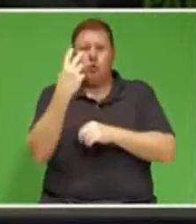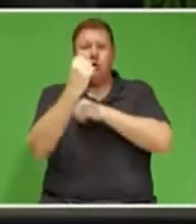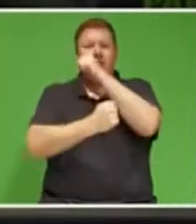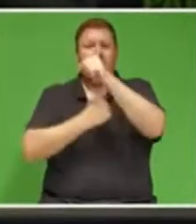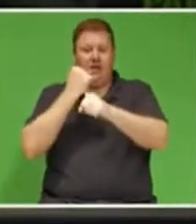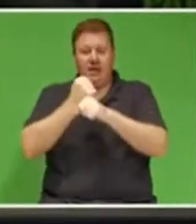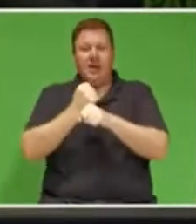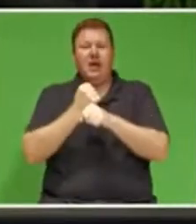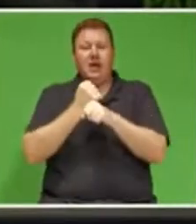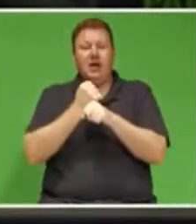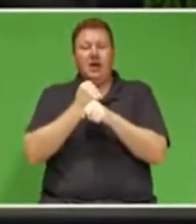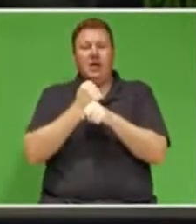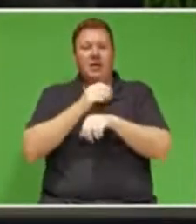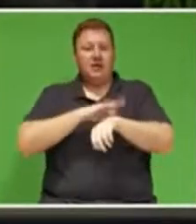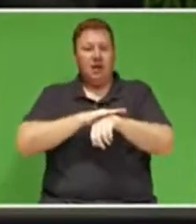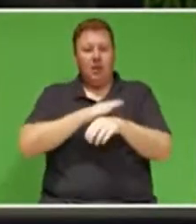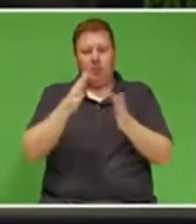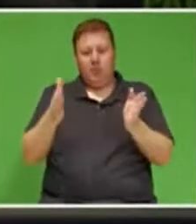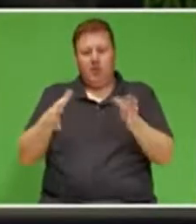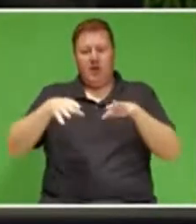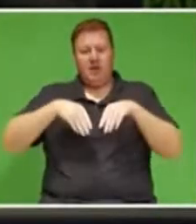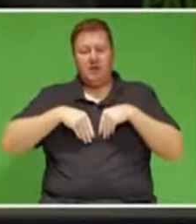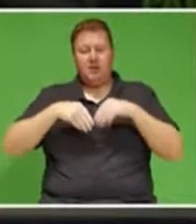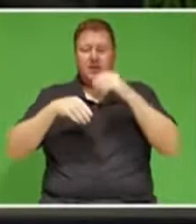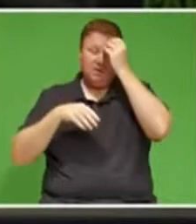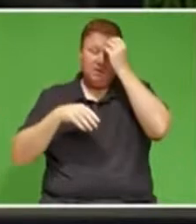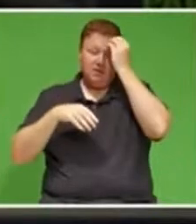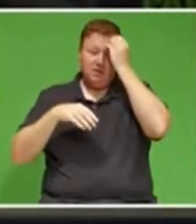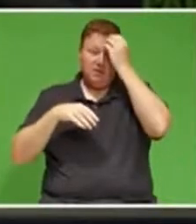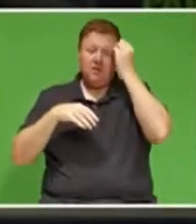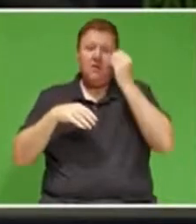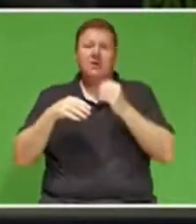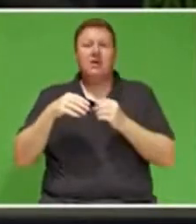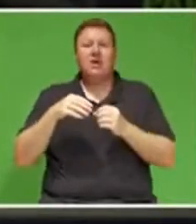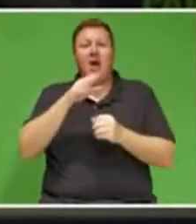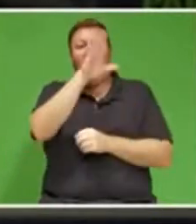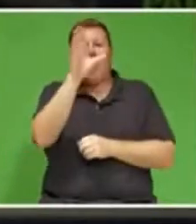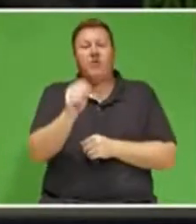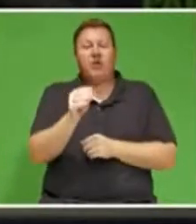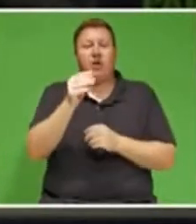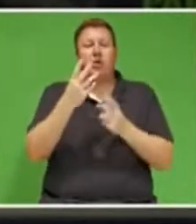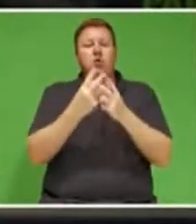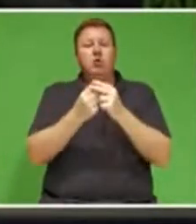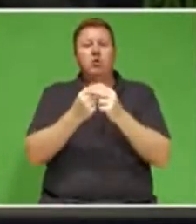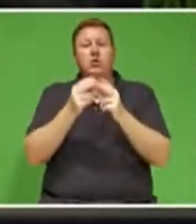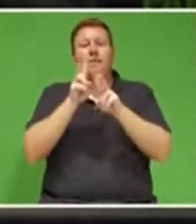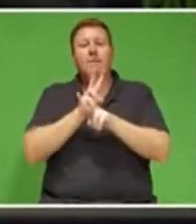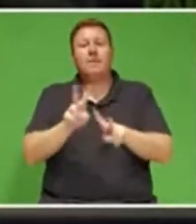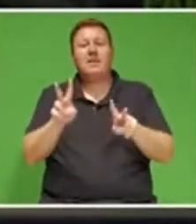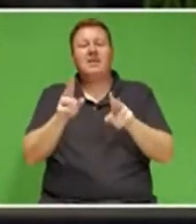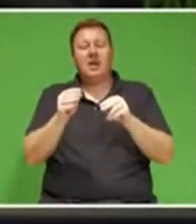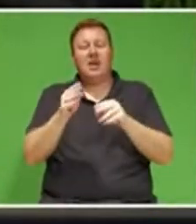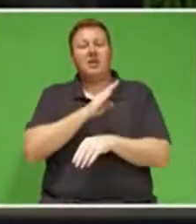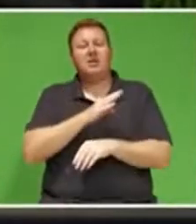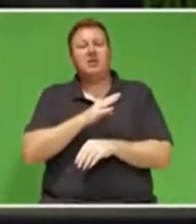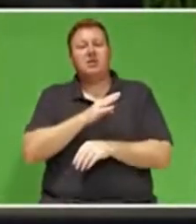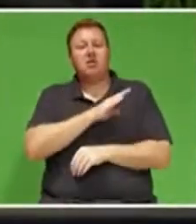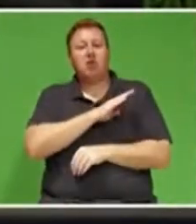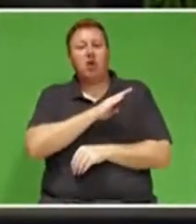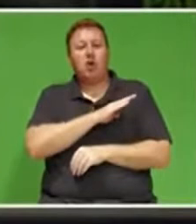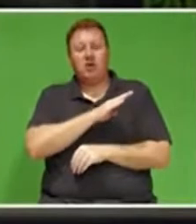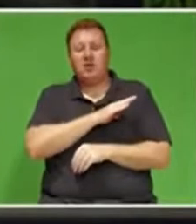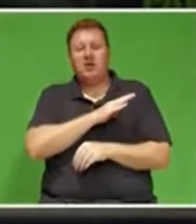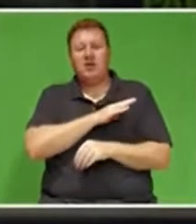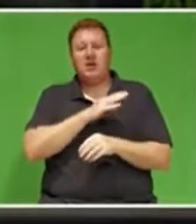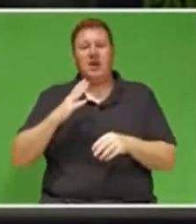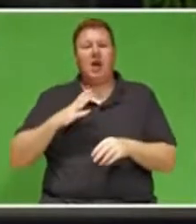of the African Union Peace and Security Council. We will be chairing a meeting of the